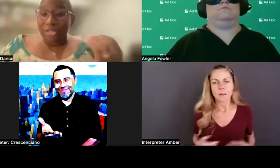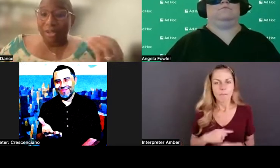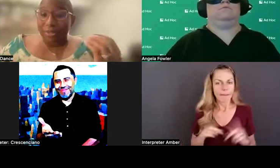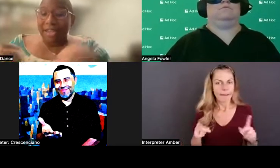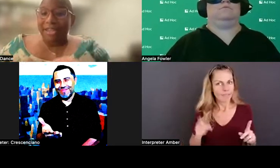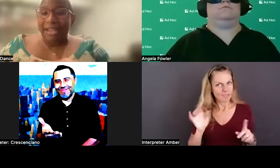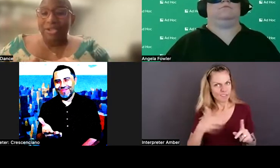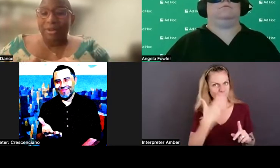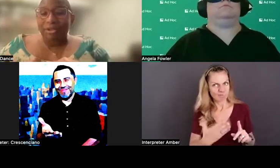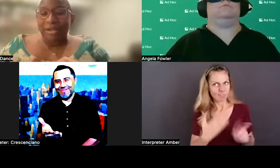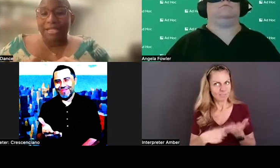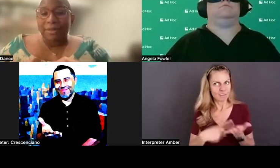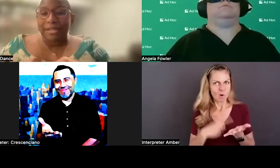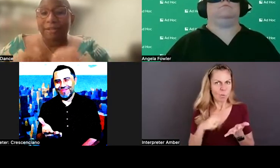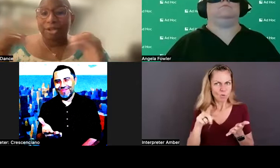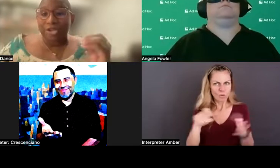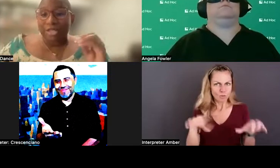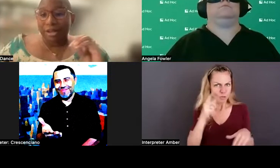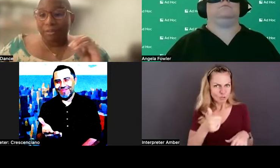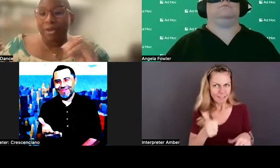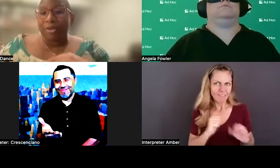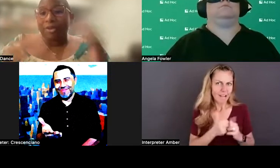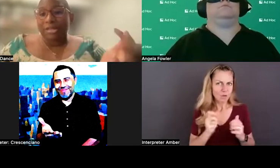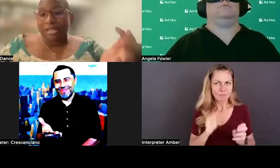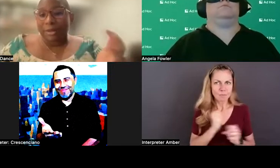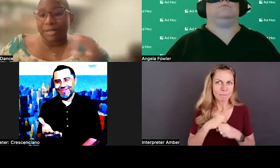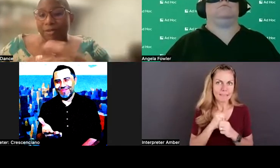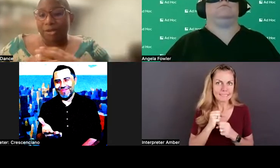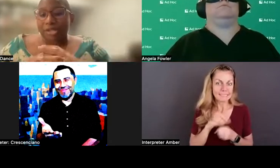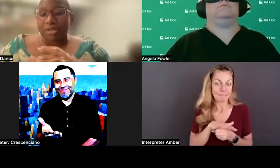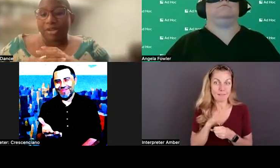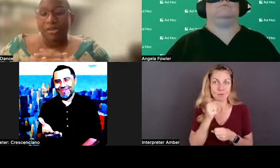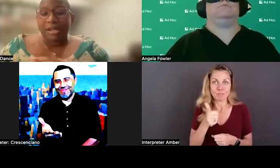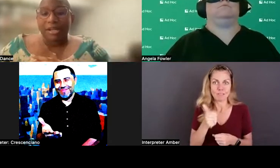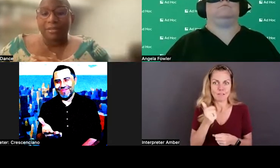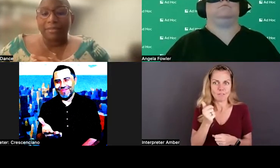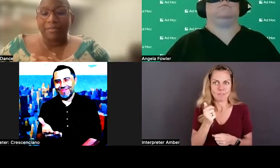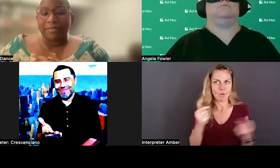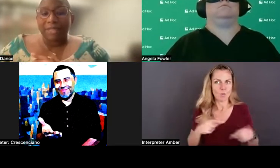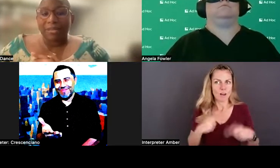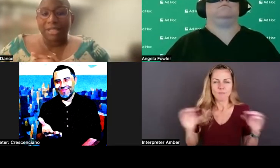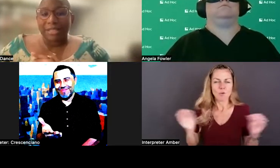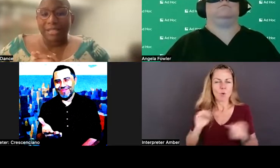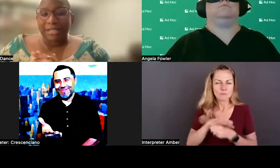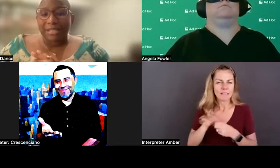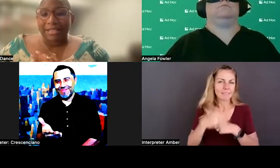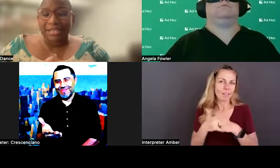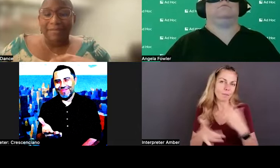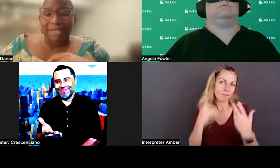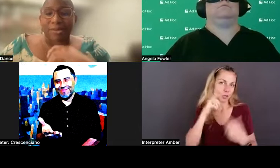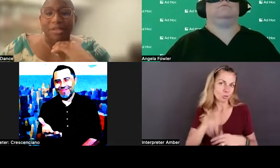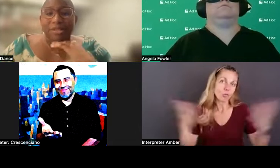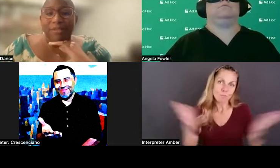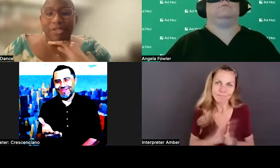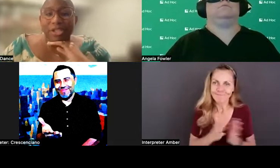for yourself and how did you have to create space for yourself when there wasn't a space for you? So, um, I'm really excited to, to